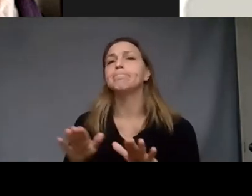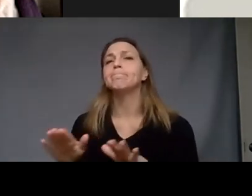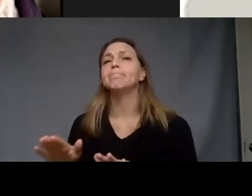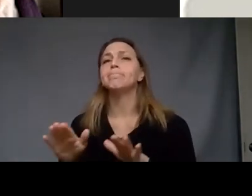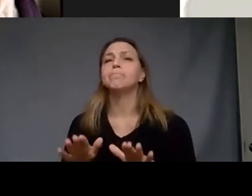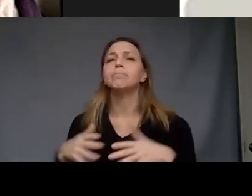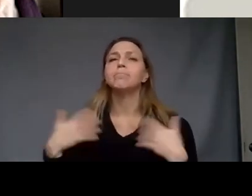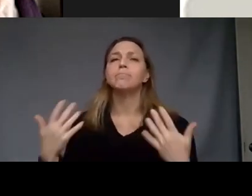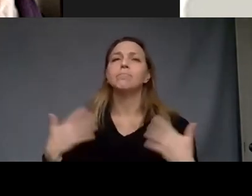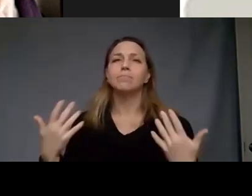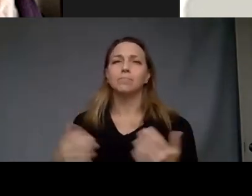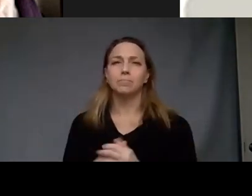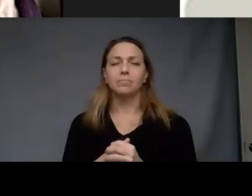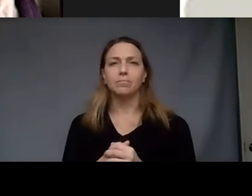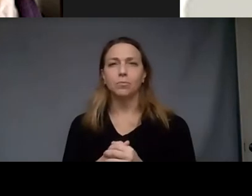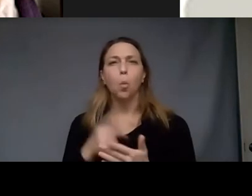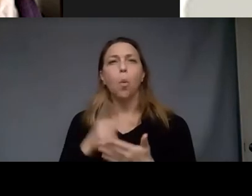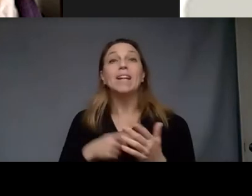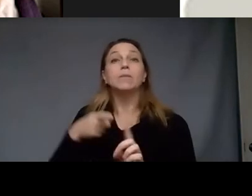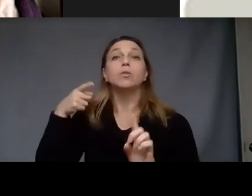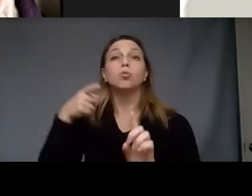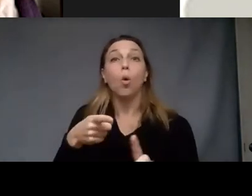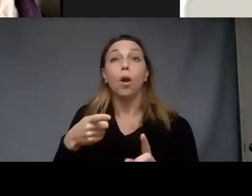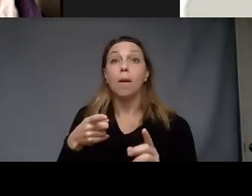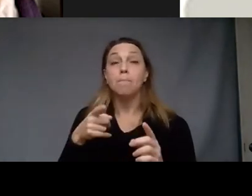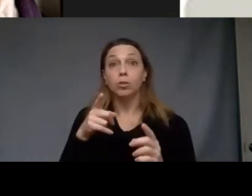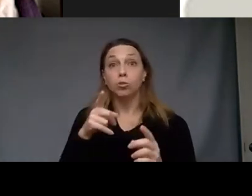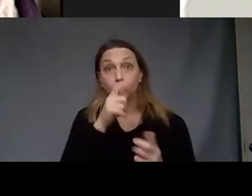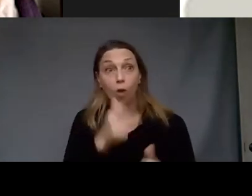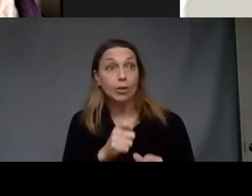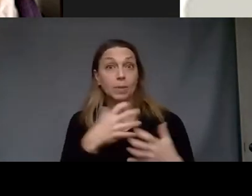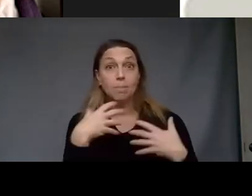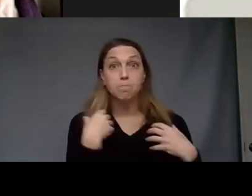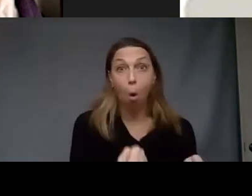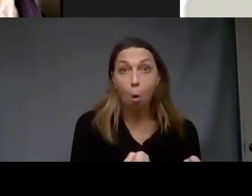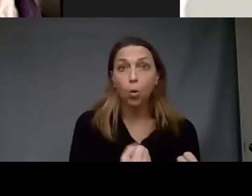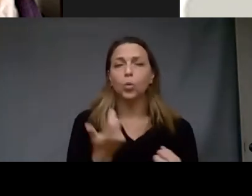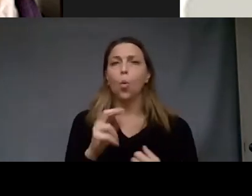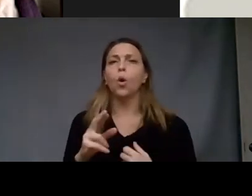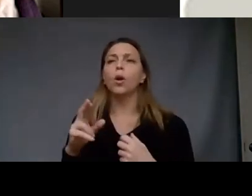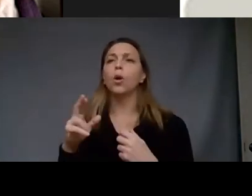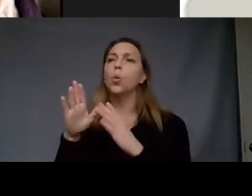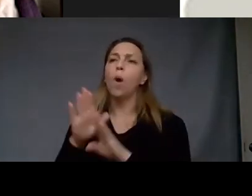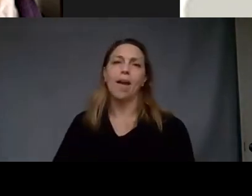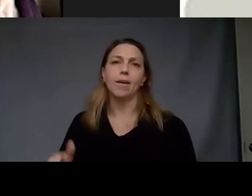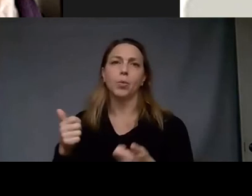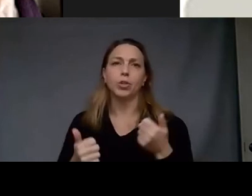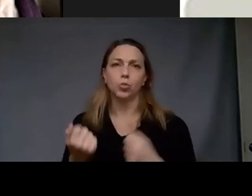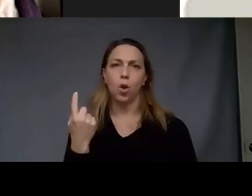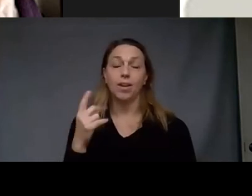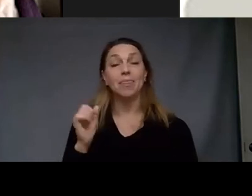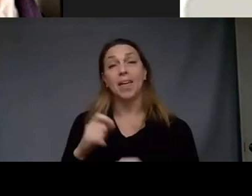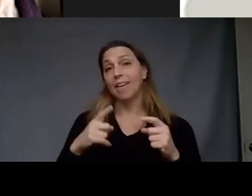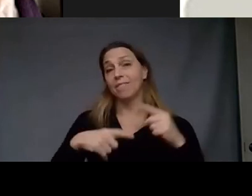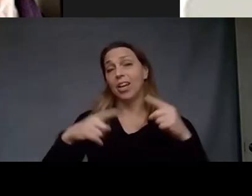what am I trying to deliver a forward message or a very quiet message and that can vary